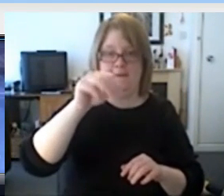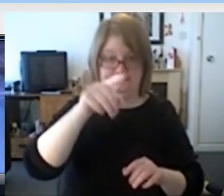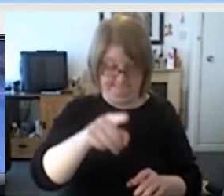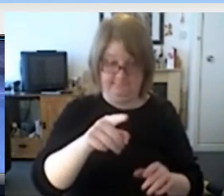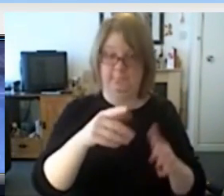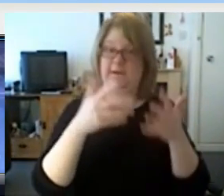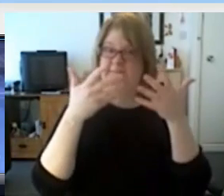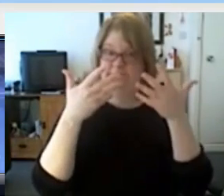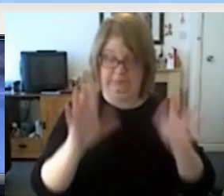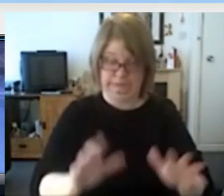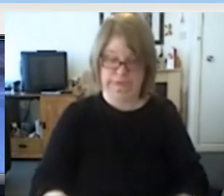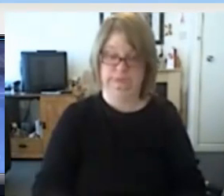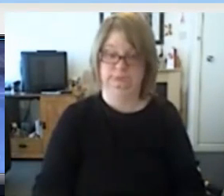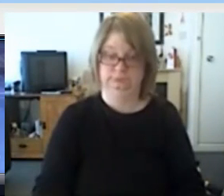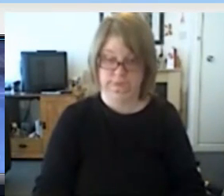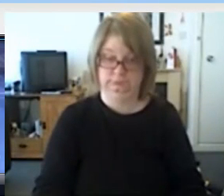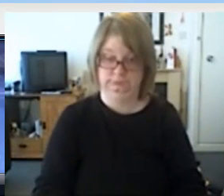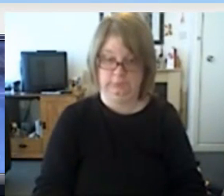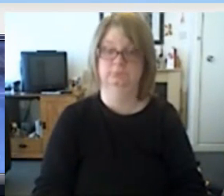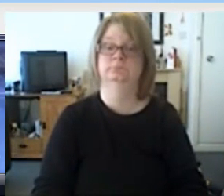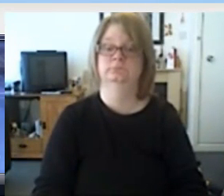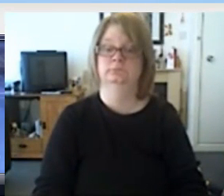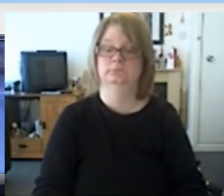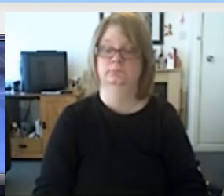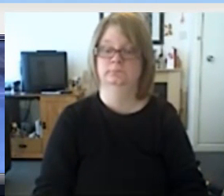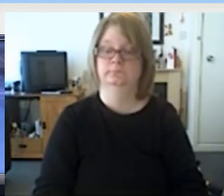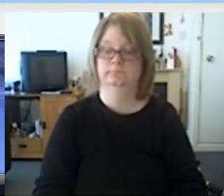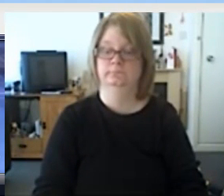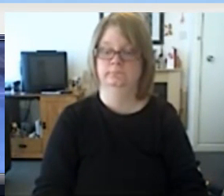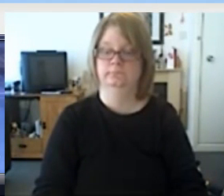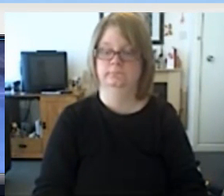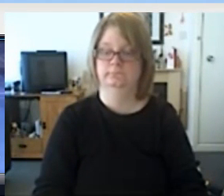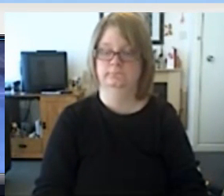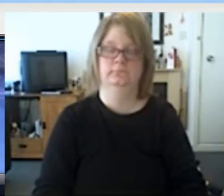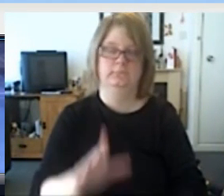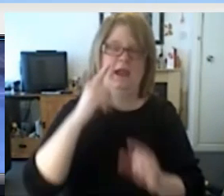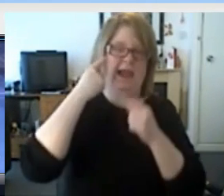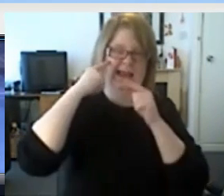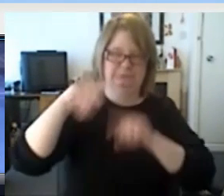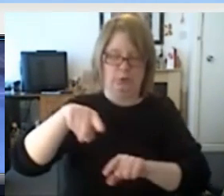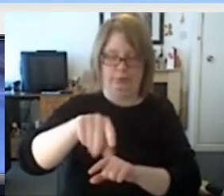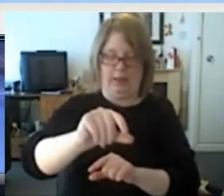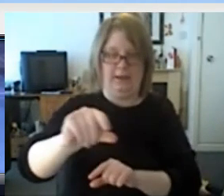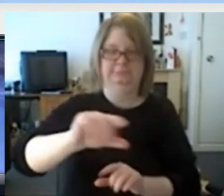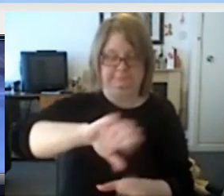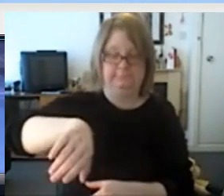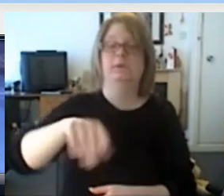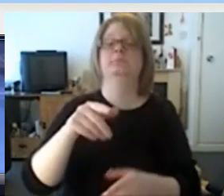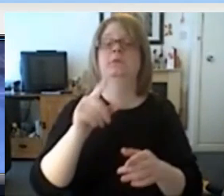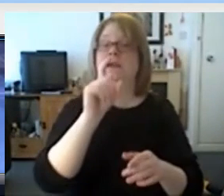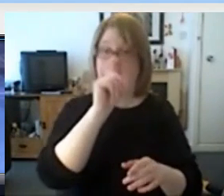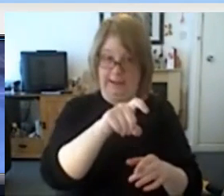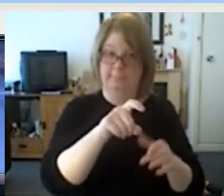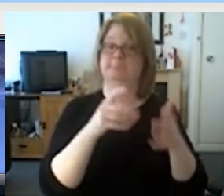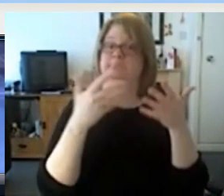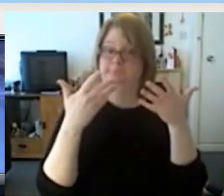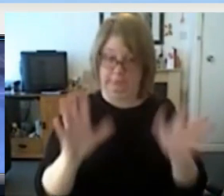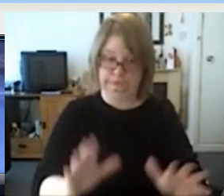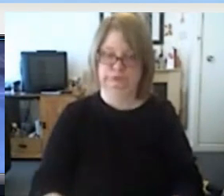No, I don't